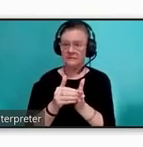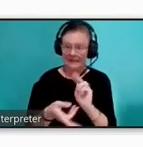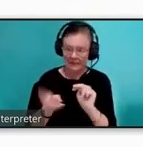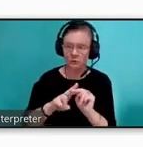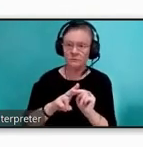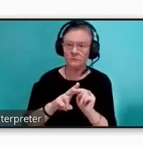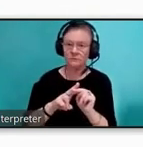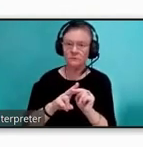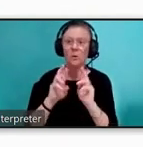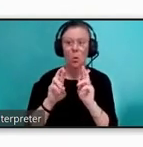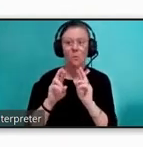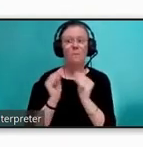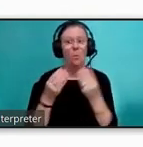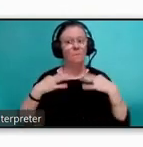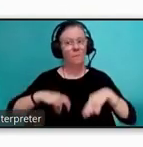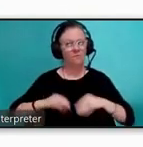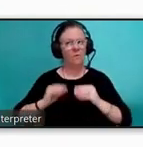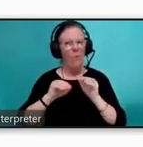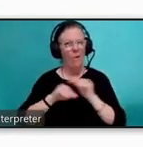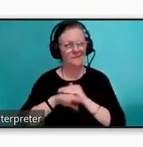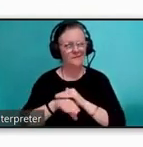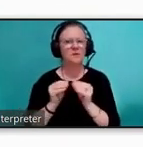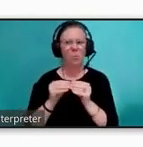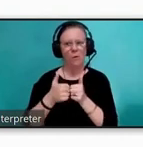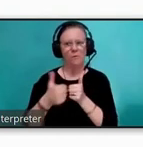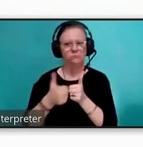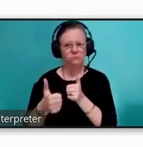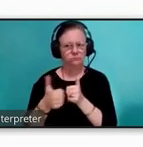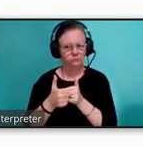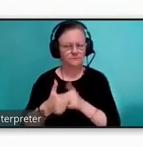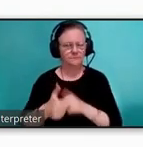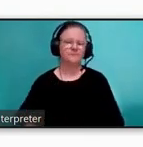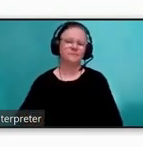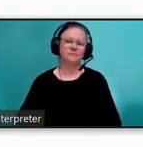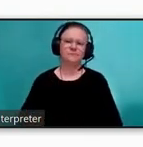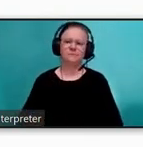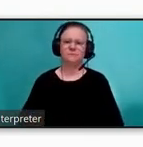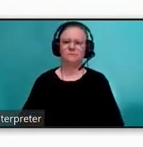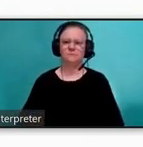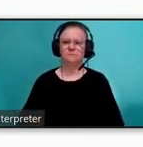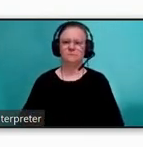area, it will be a greater benefit to areas with higher minority rates and higher poverty rates overall.